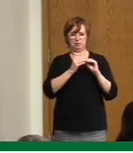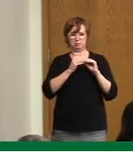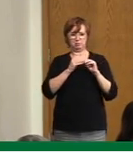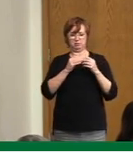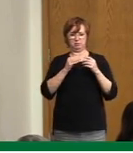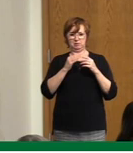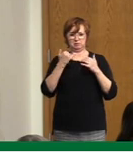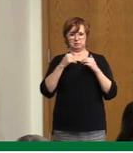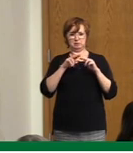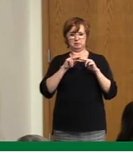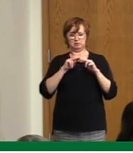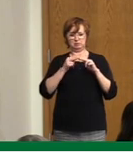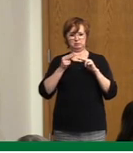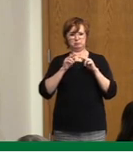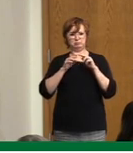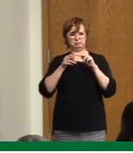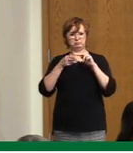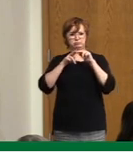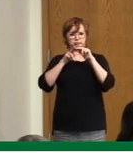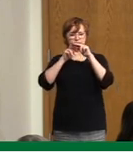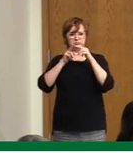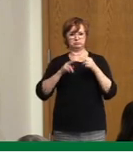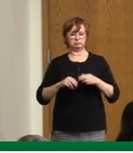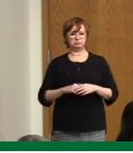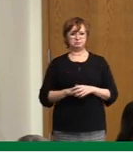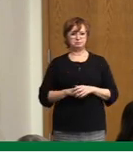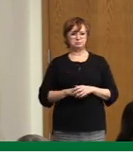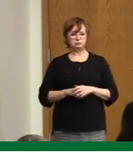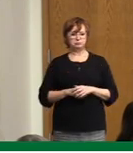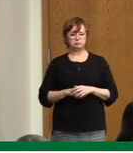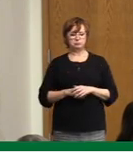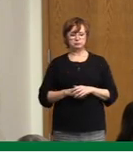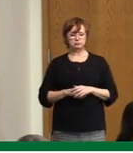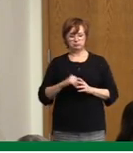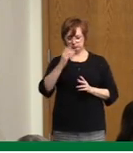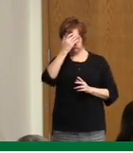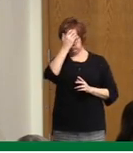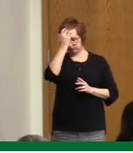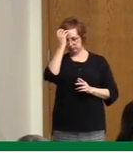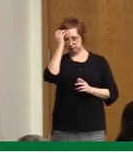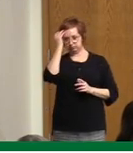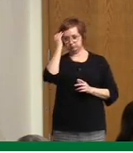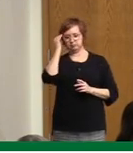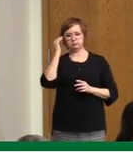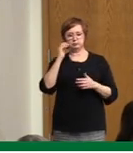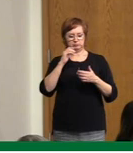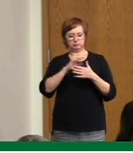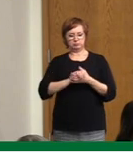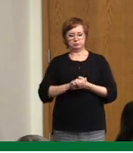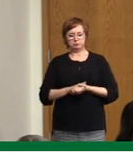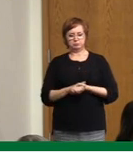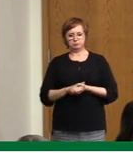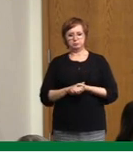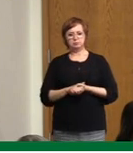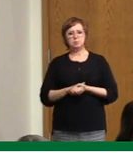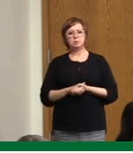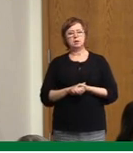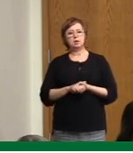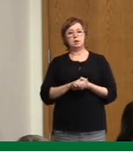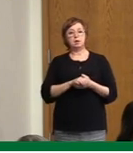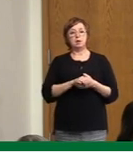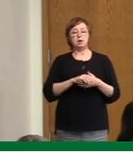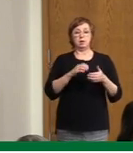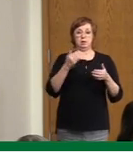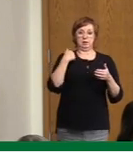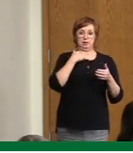positive note, our epidemiology and modeling is showing that the additional measures announced on 19 November